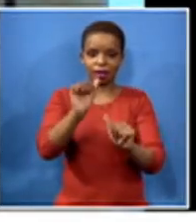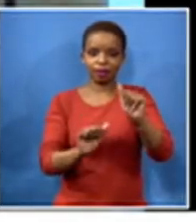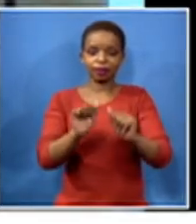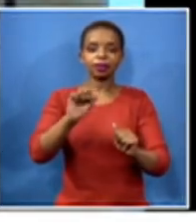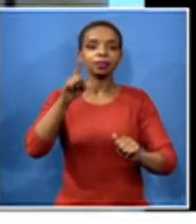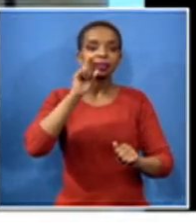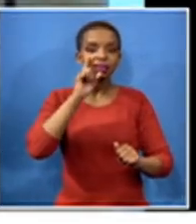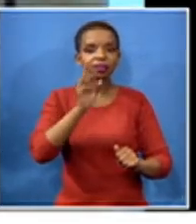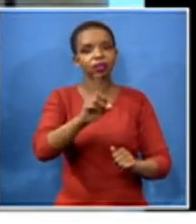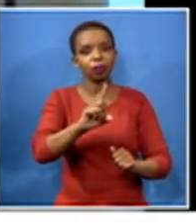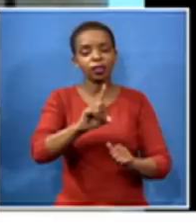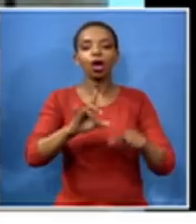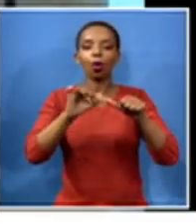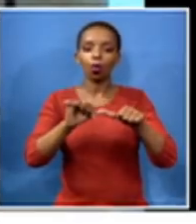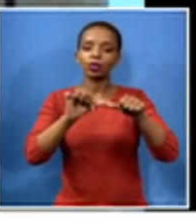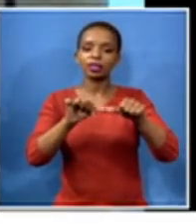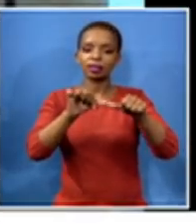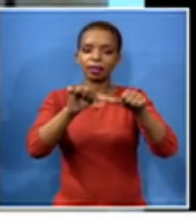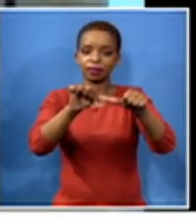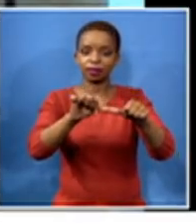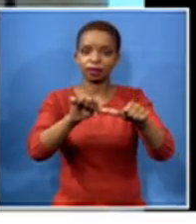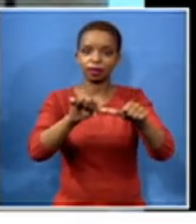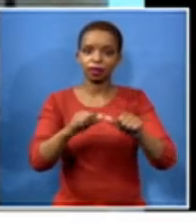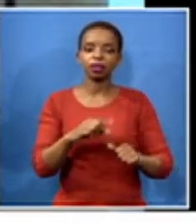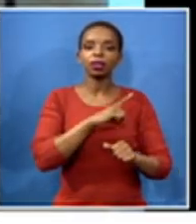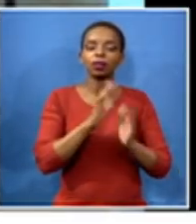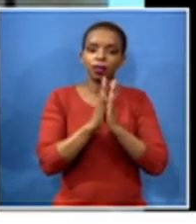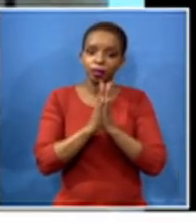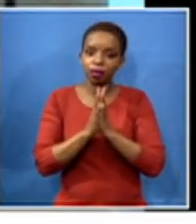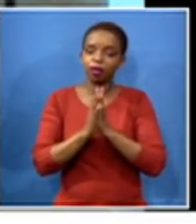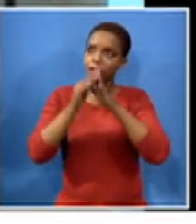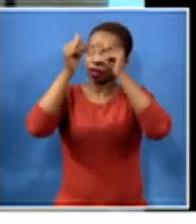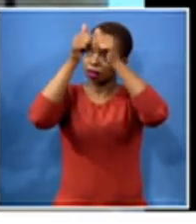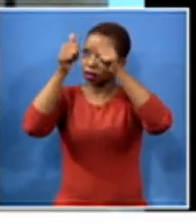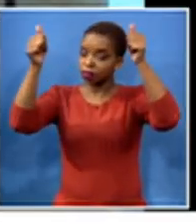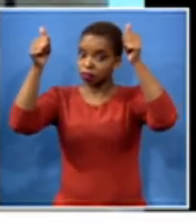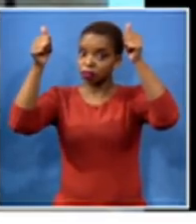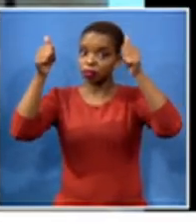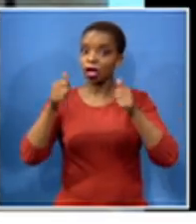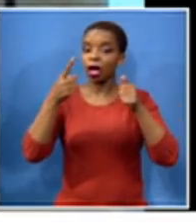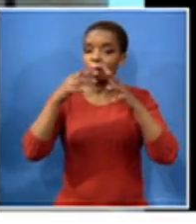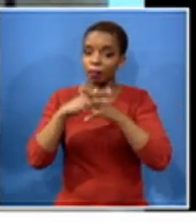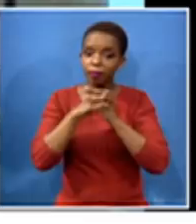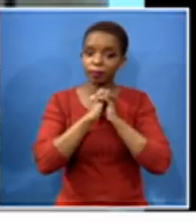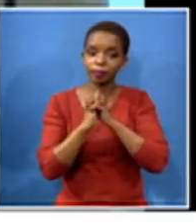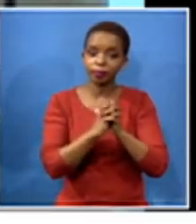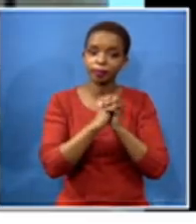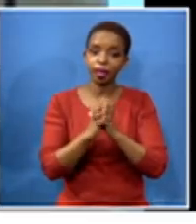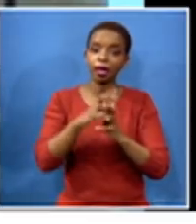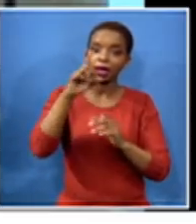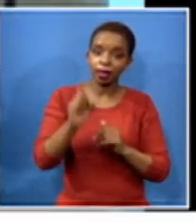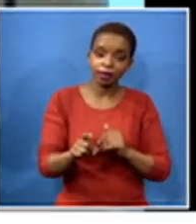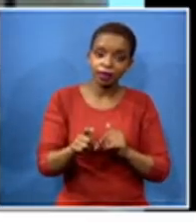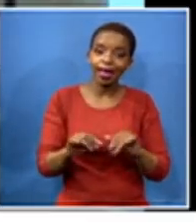consistency and the appeal is uh to to senior management and middle management for humanity humaneness in how we